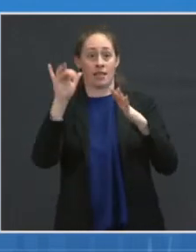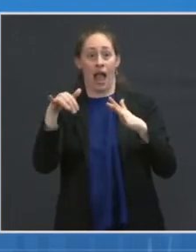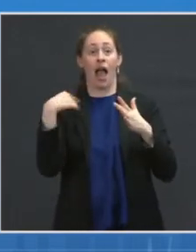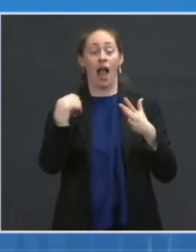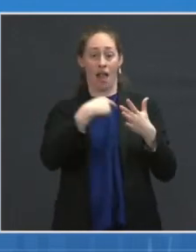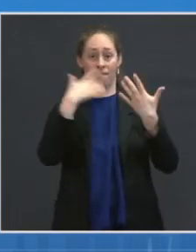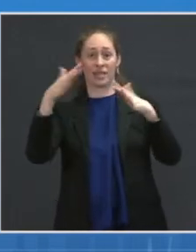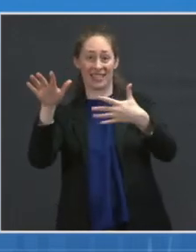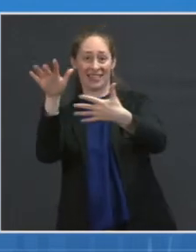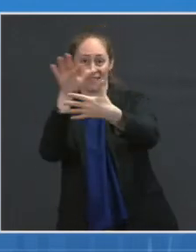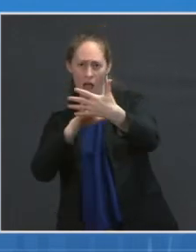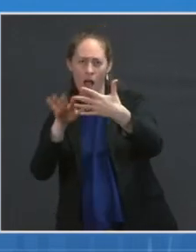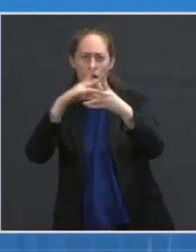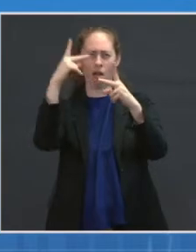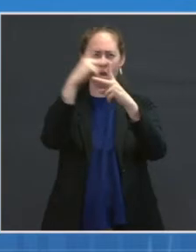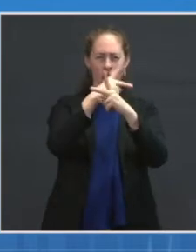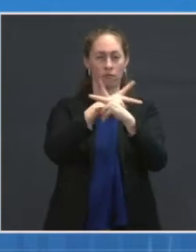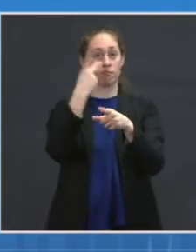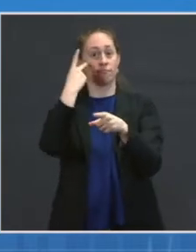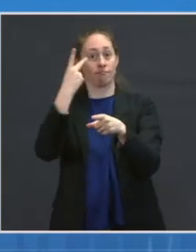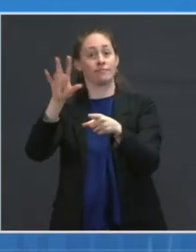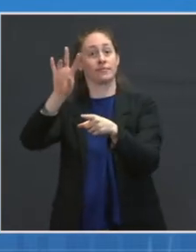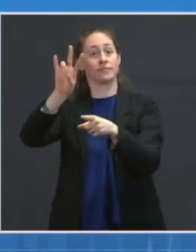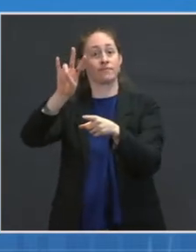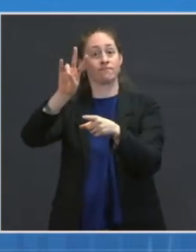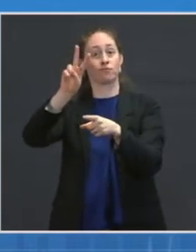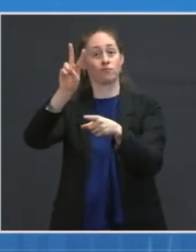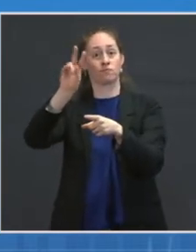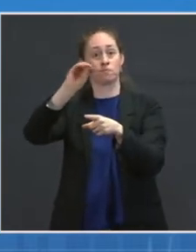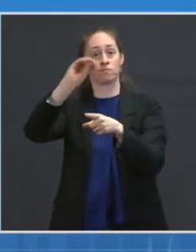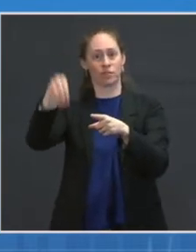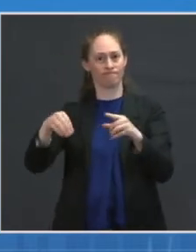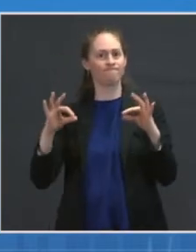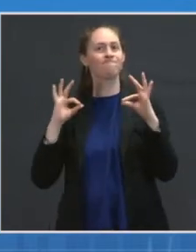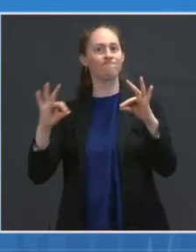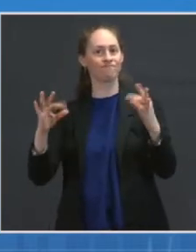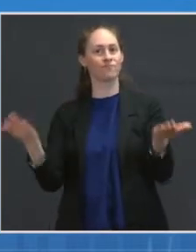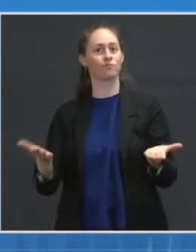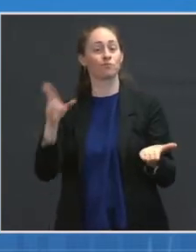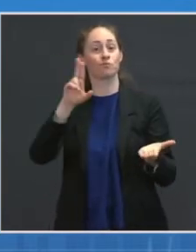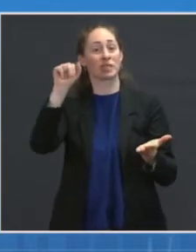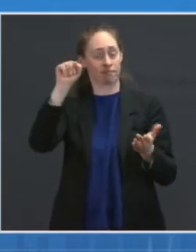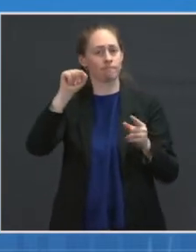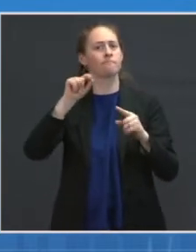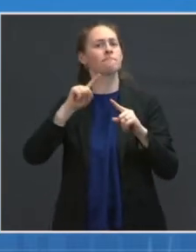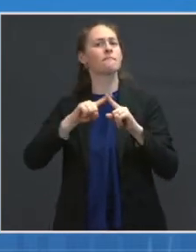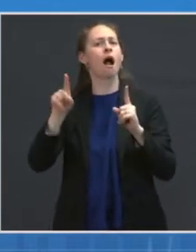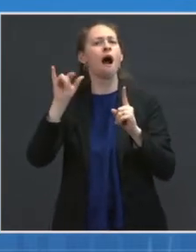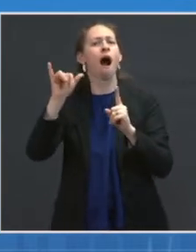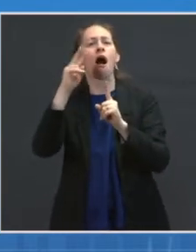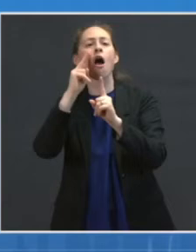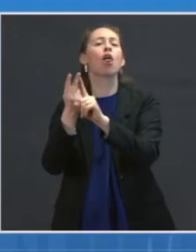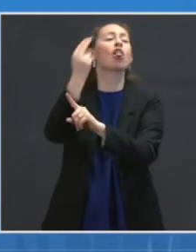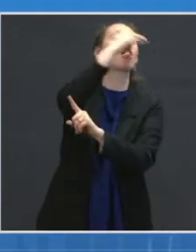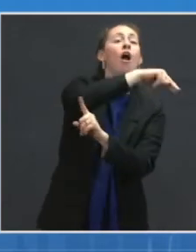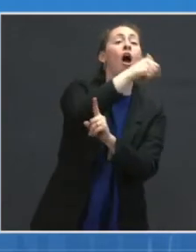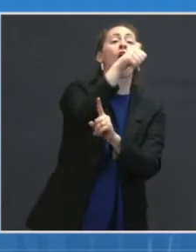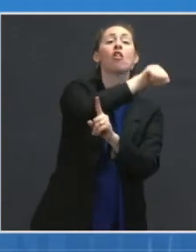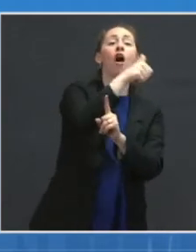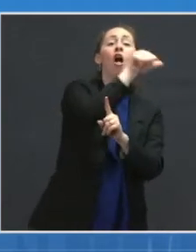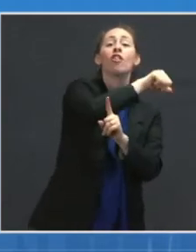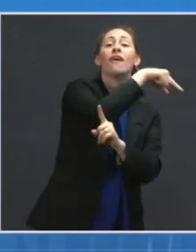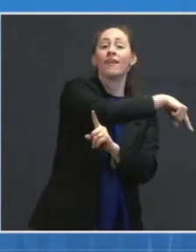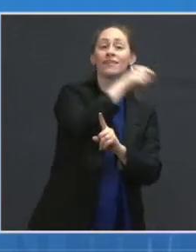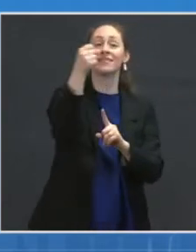showed a 72% efficacy in the United States, but was also done in South Africa and Latin America and showed a